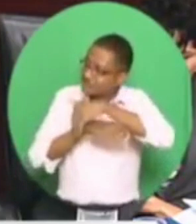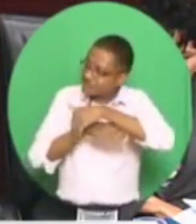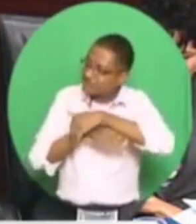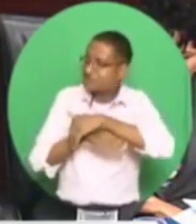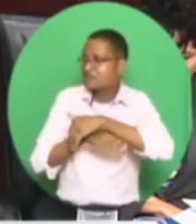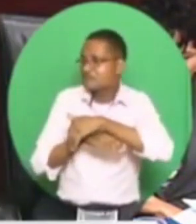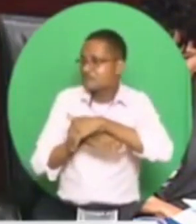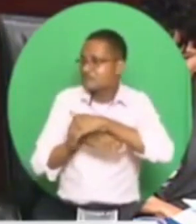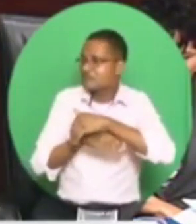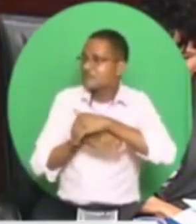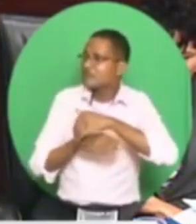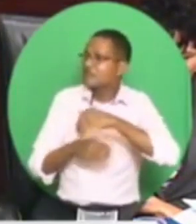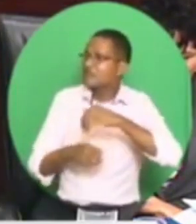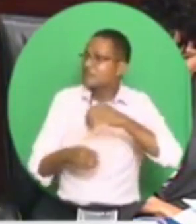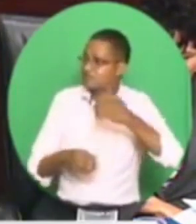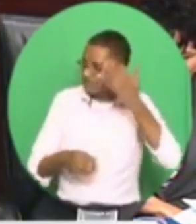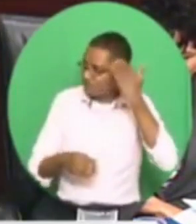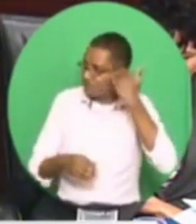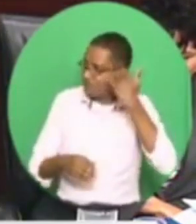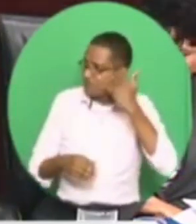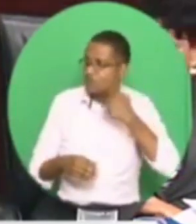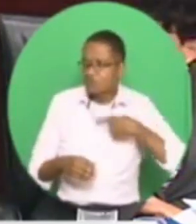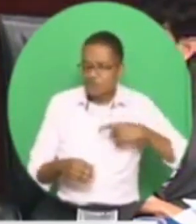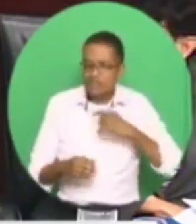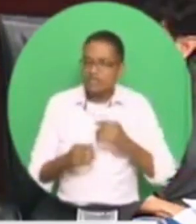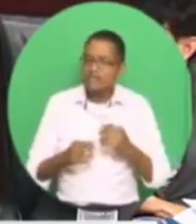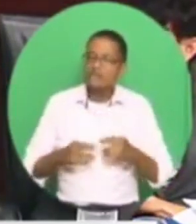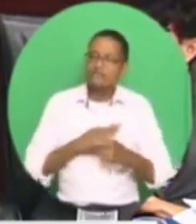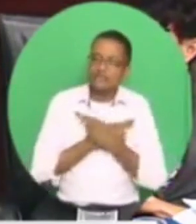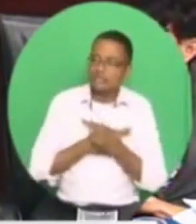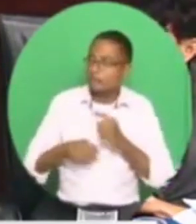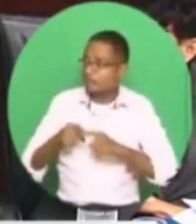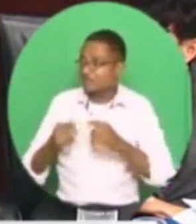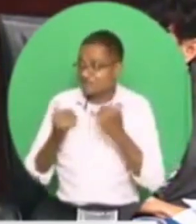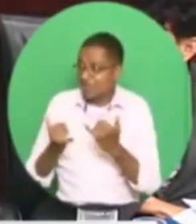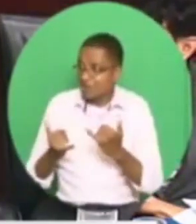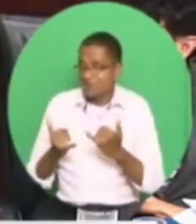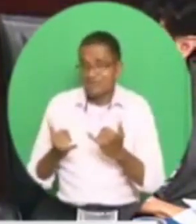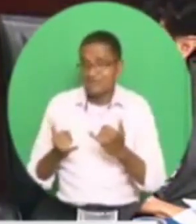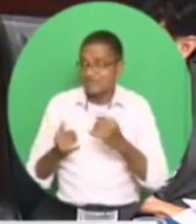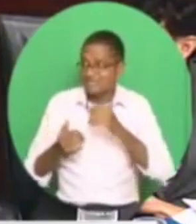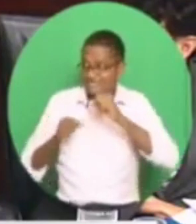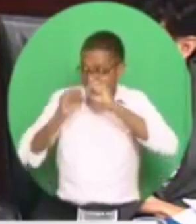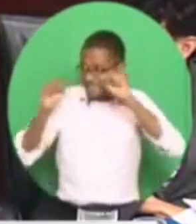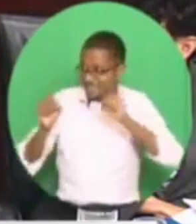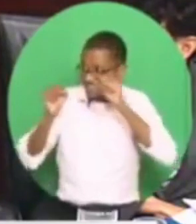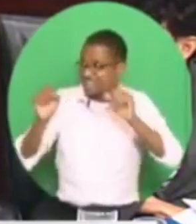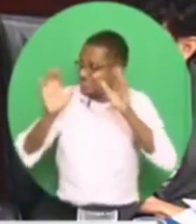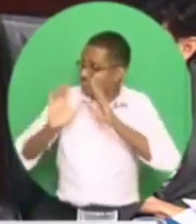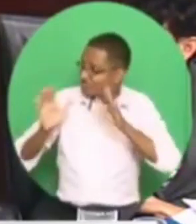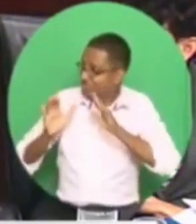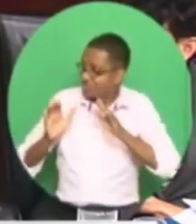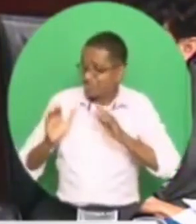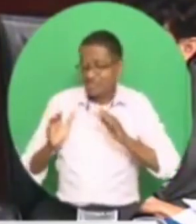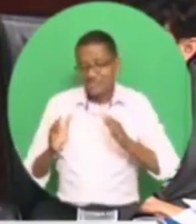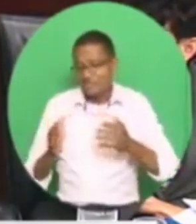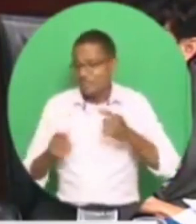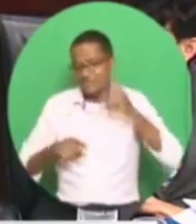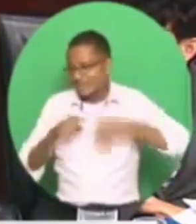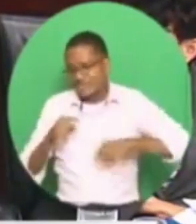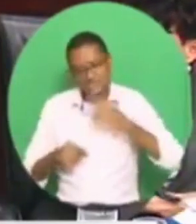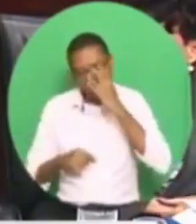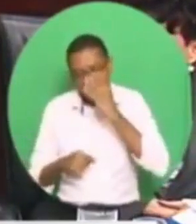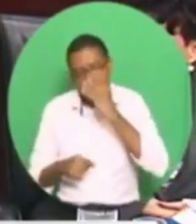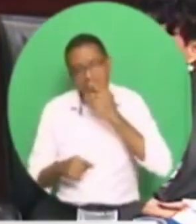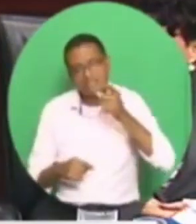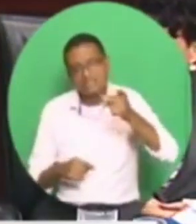look forward to a weekend? These people cringe and they dread when the weekend comes because they cannot sleep. They make noise the